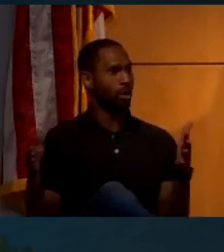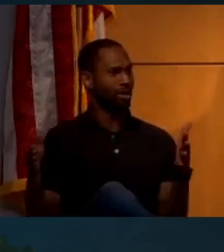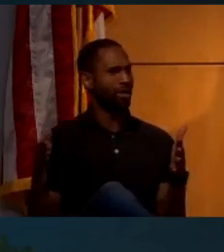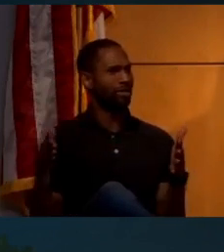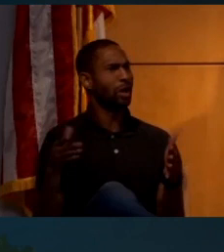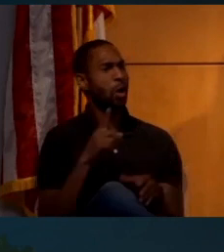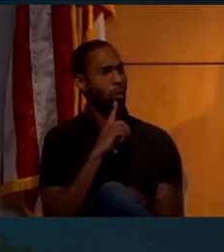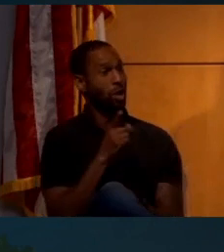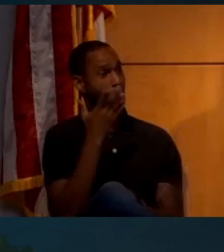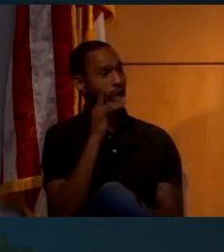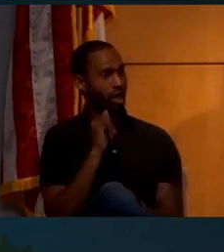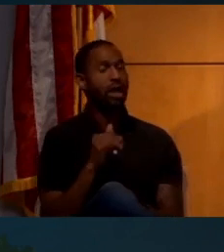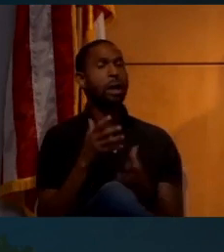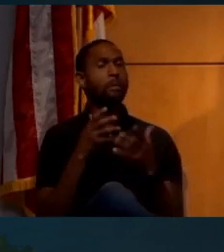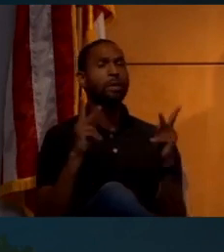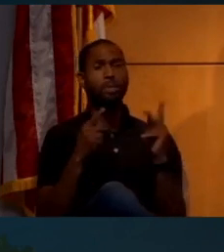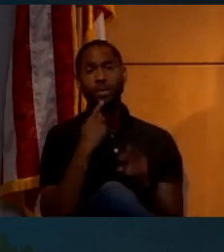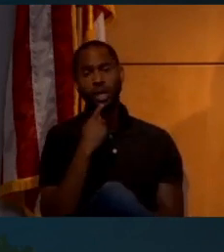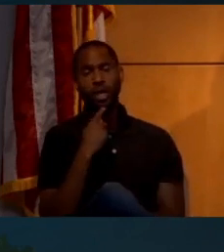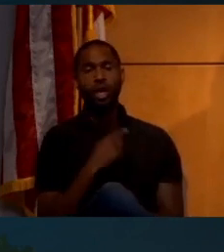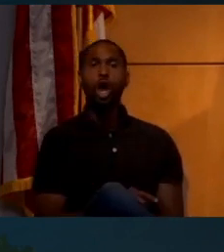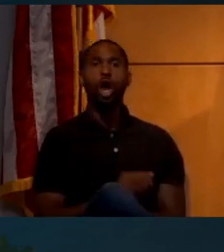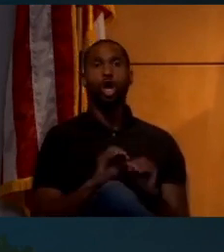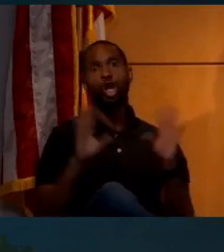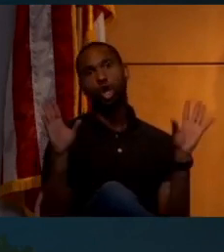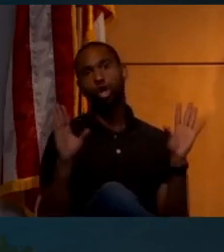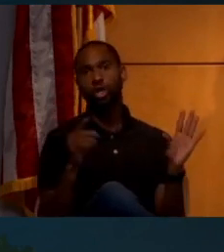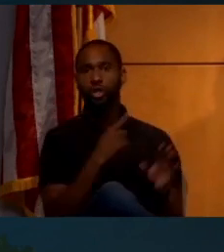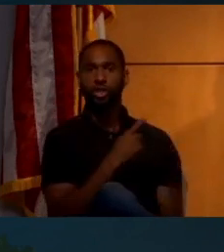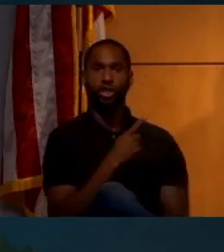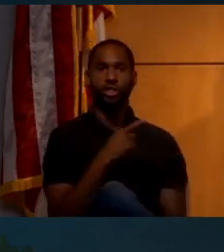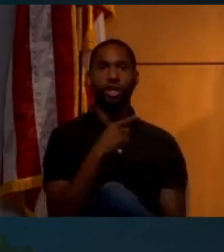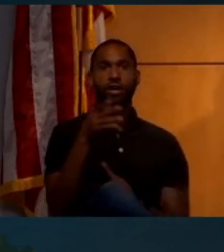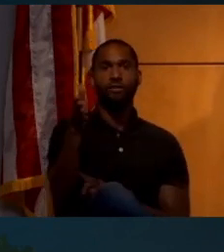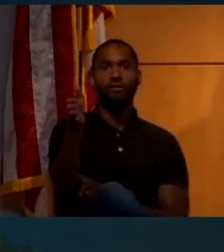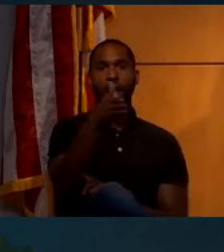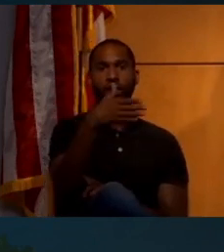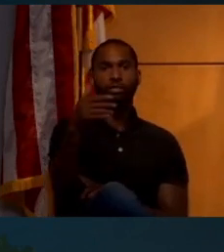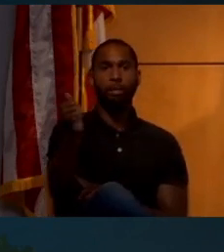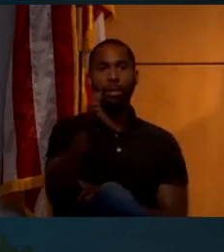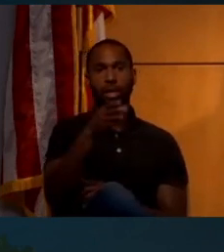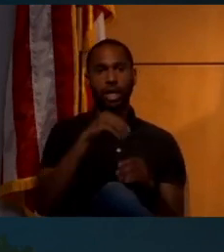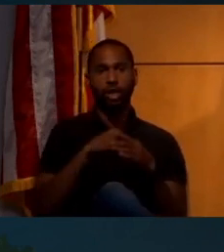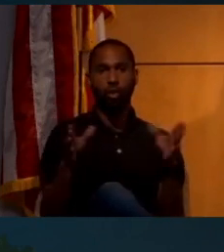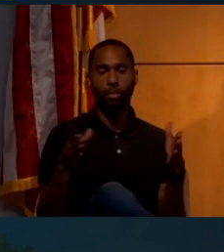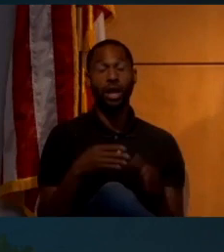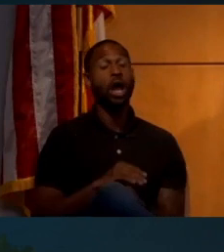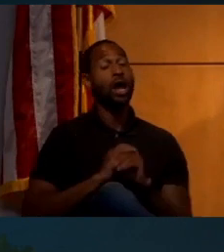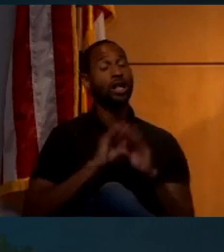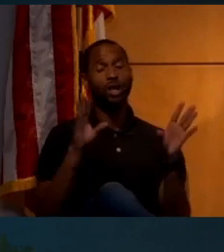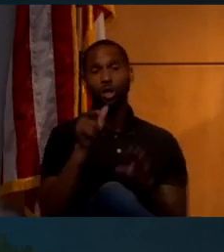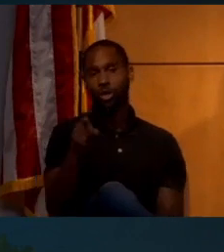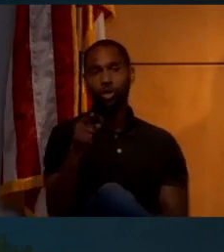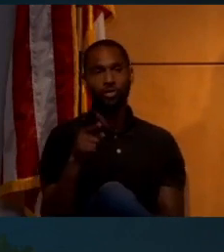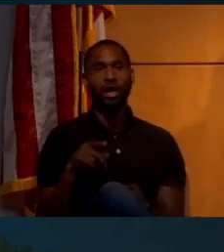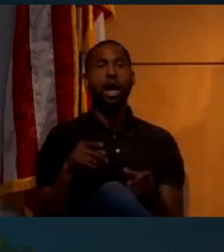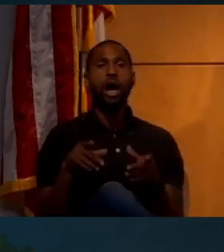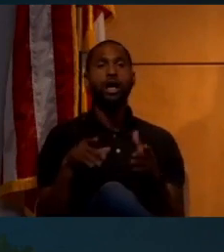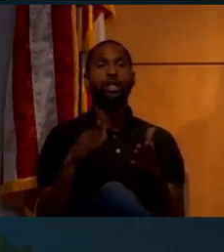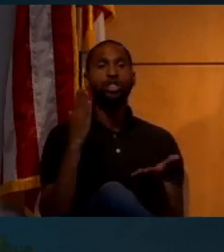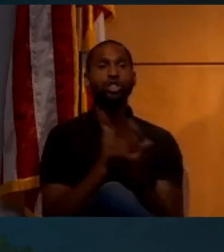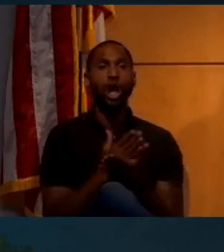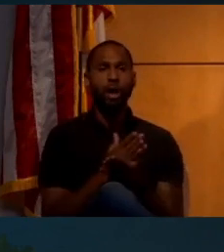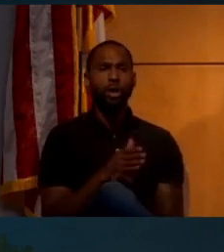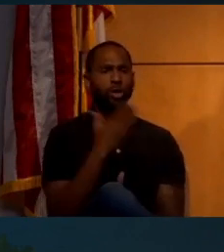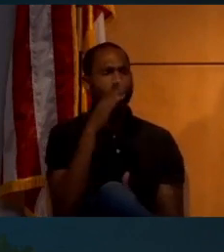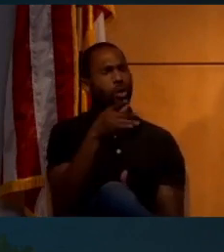really kind of does. And I've had many people send this to me and say, clearly, this flag is flapping in the breeze. And I'm saying, clearly, you have a still photograph. You don't